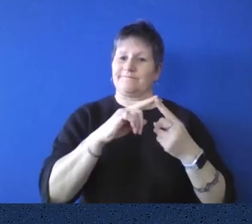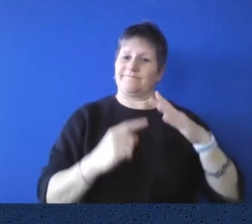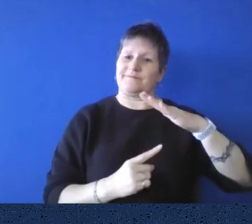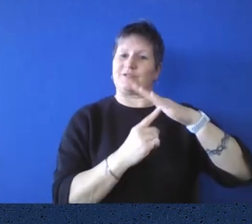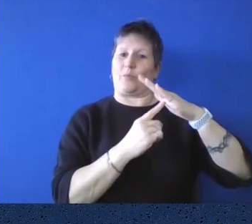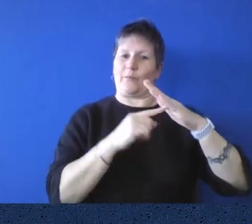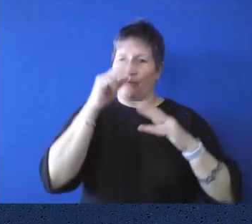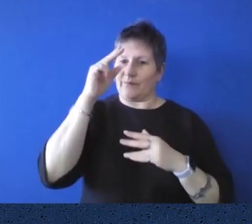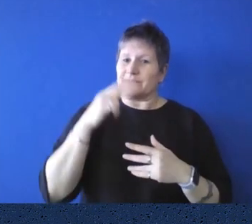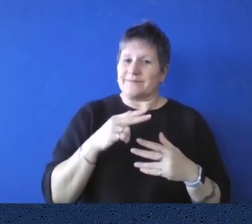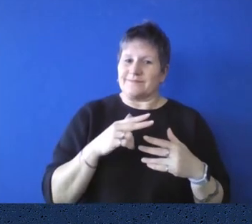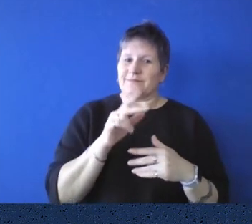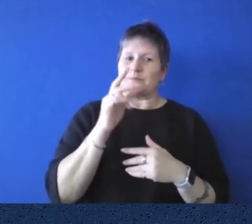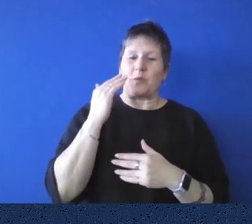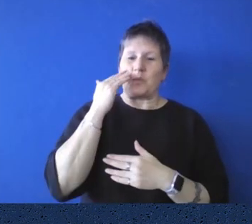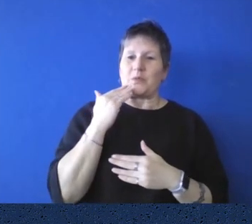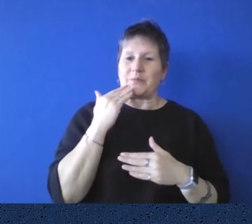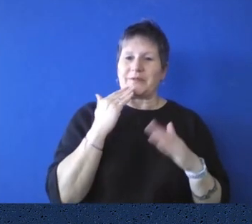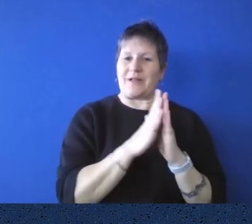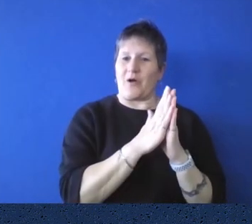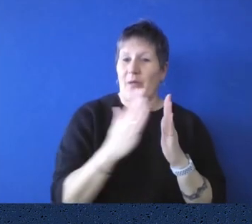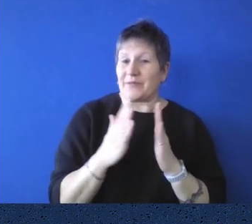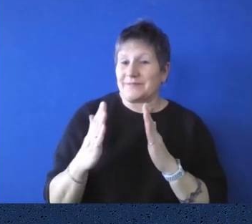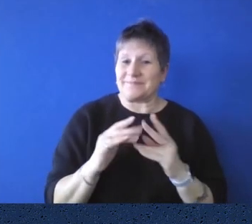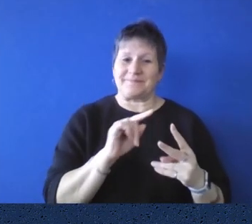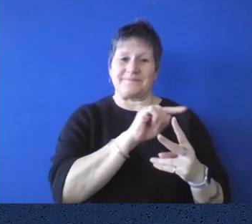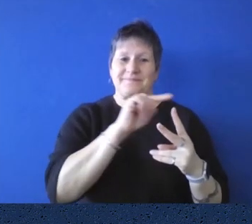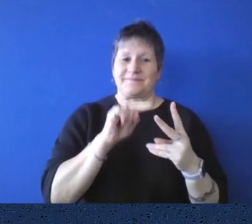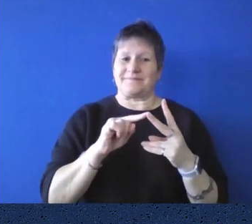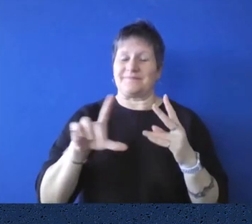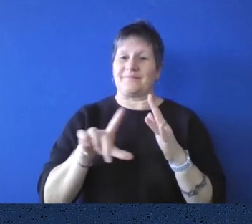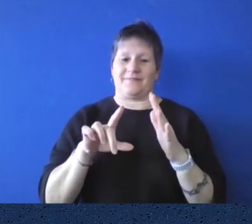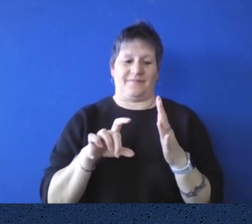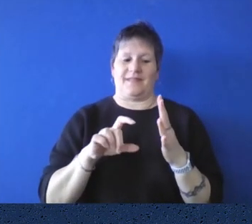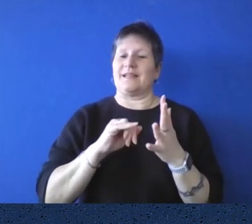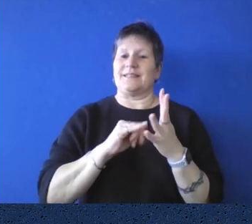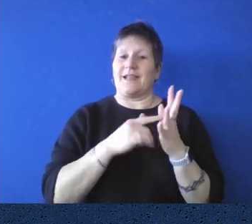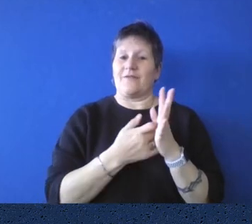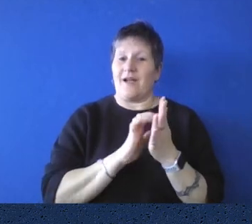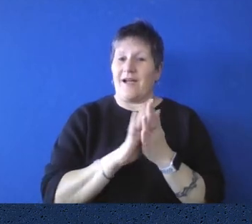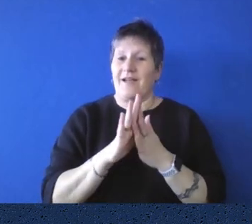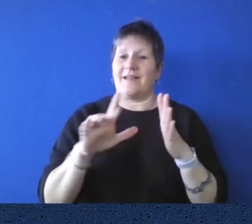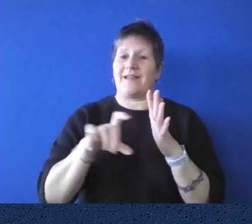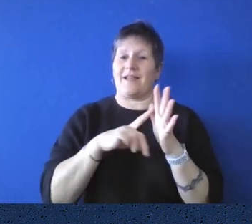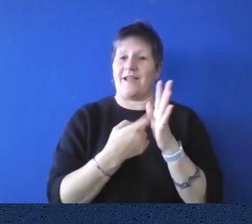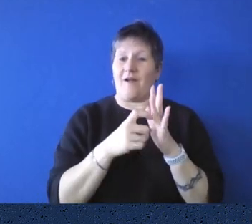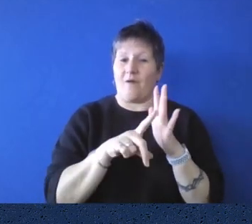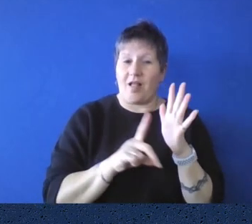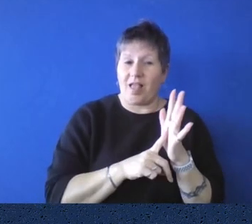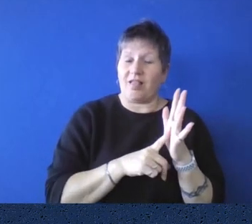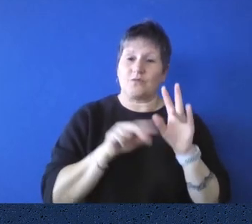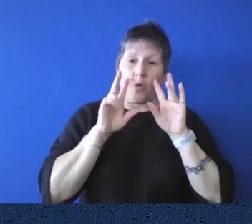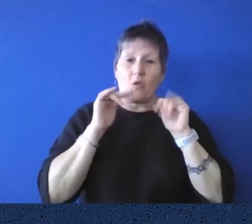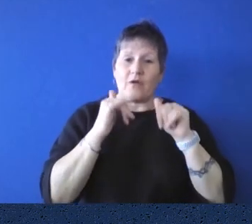Terry Aquino who's the Coordinator Information Access and Management and Sarah Edwards